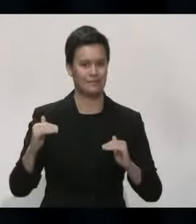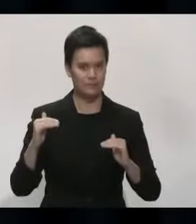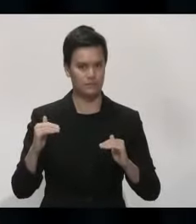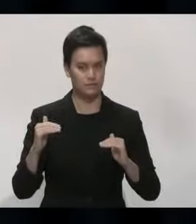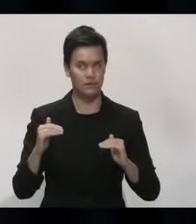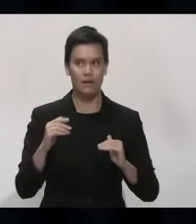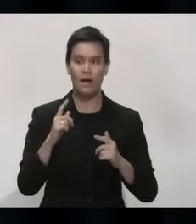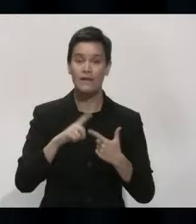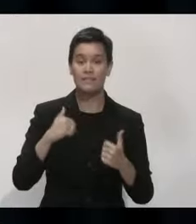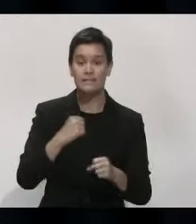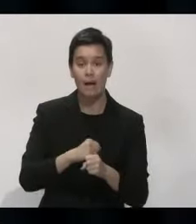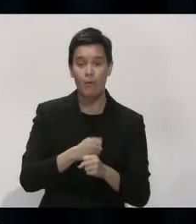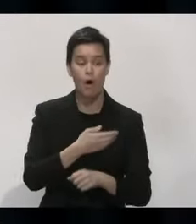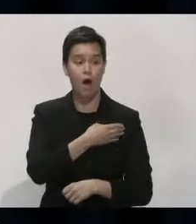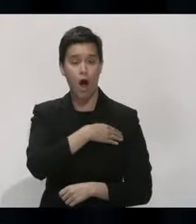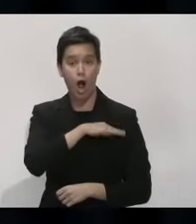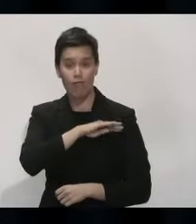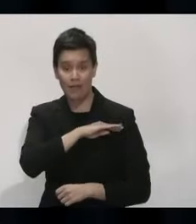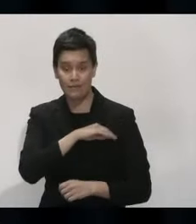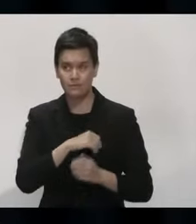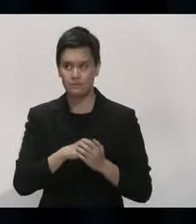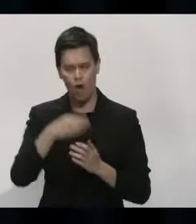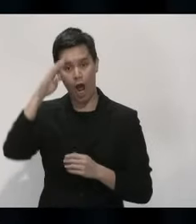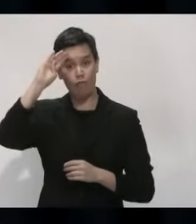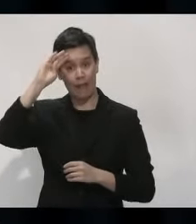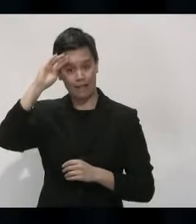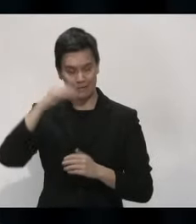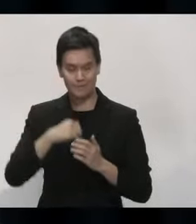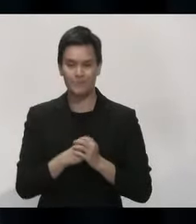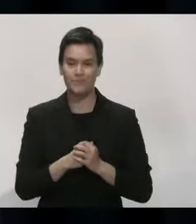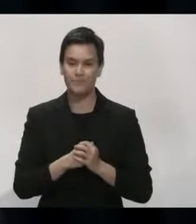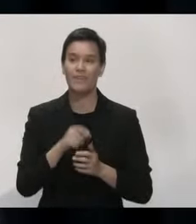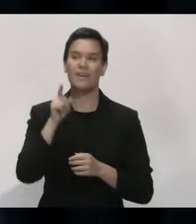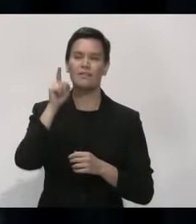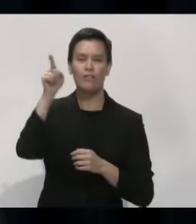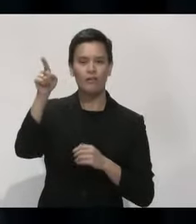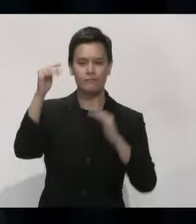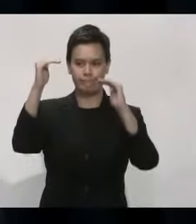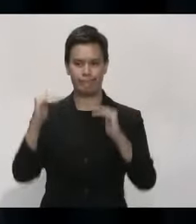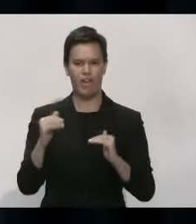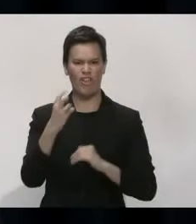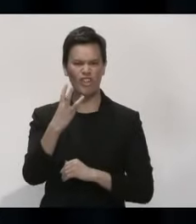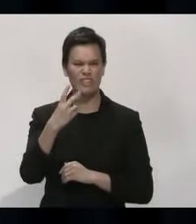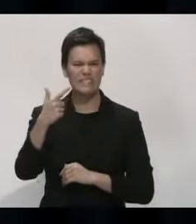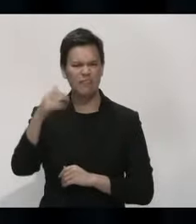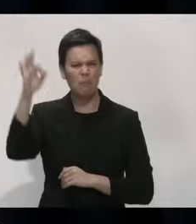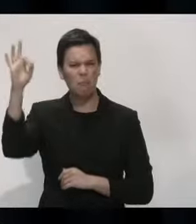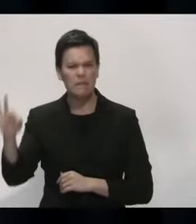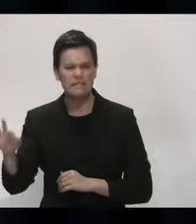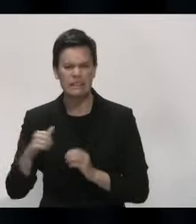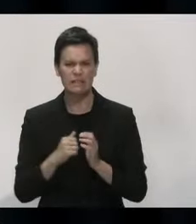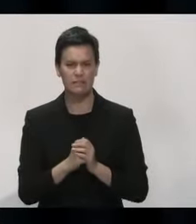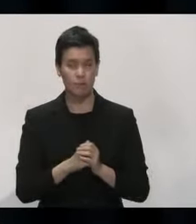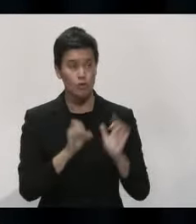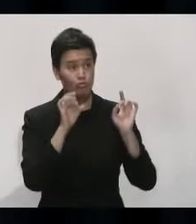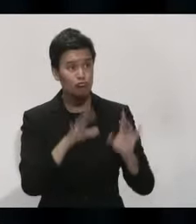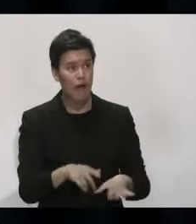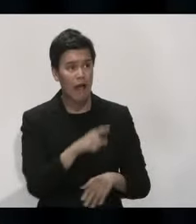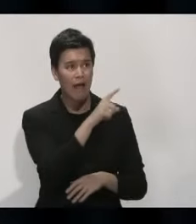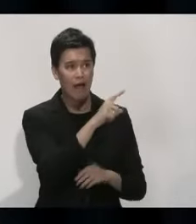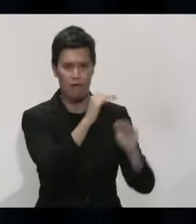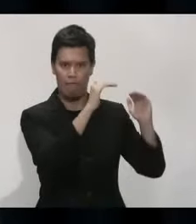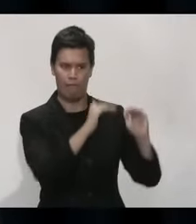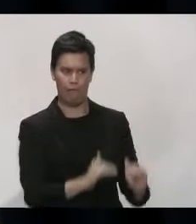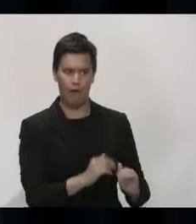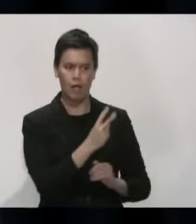For example, in Ireland, uptake's been 37%. In our neighbours across the ditch, in Australia, the uptake has been about 24%.